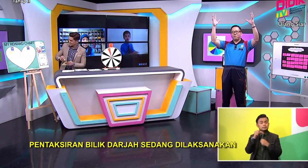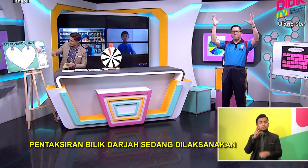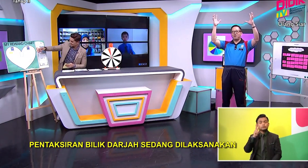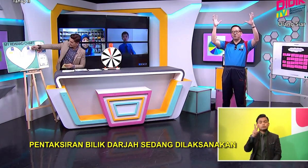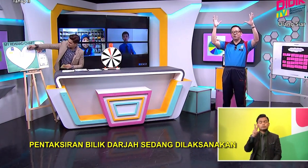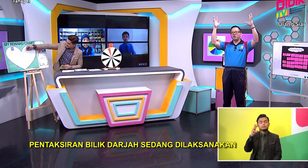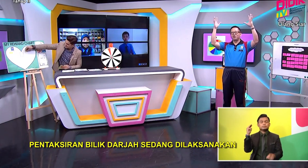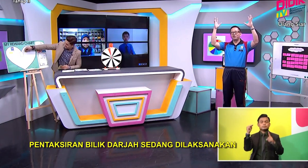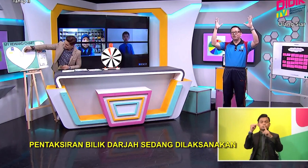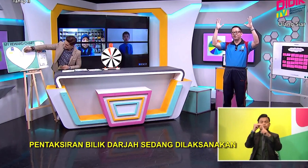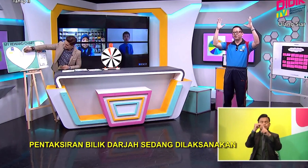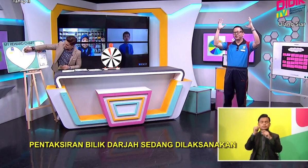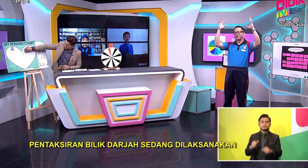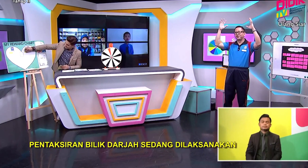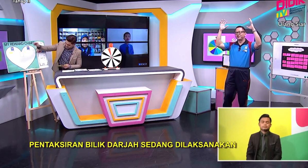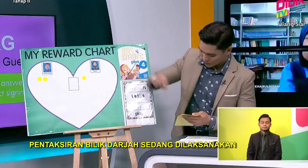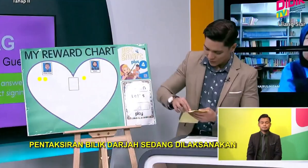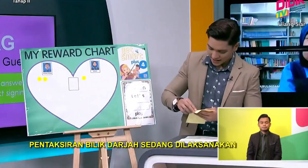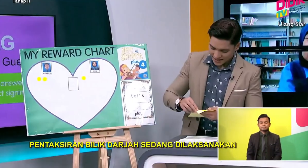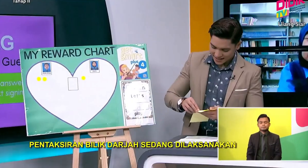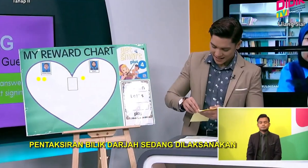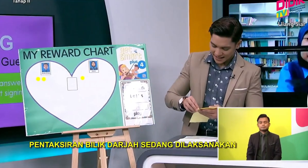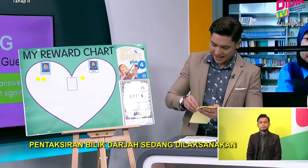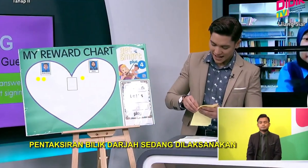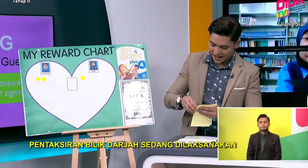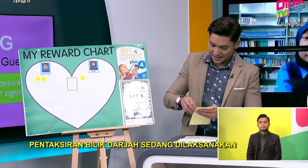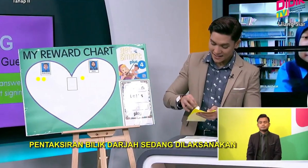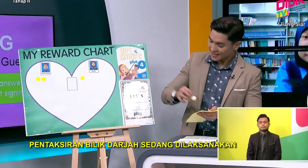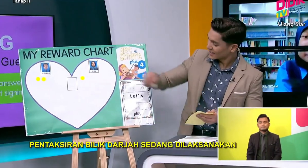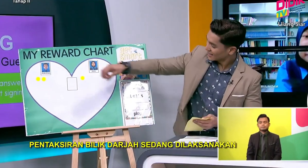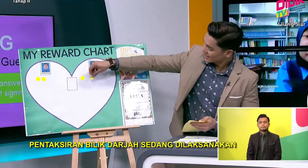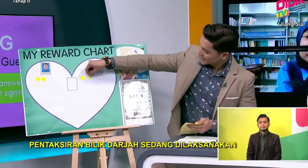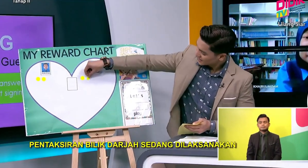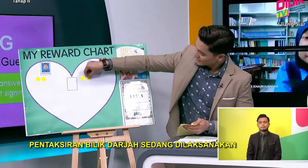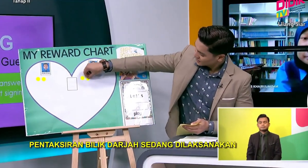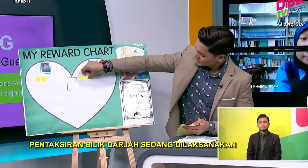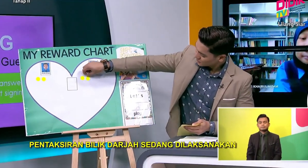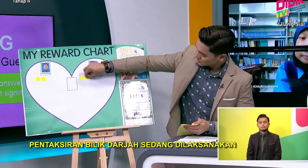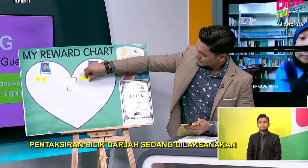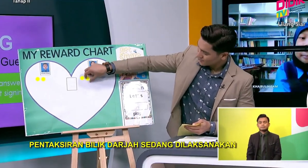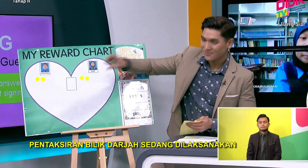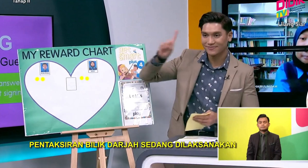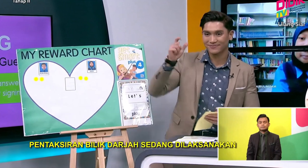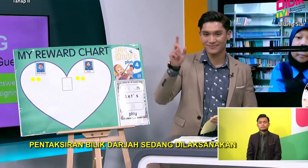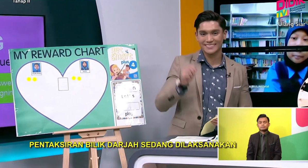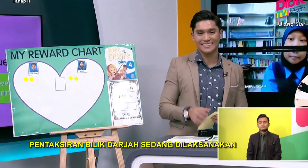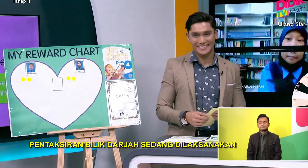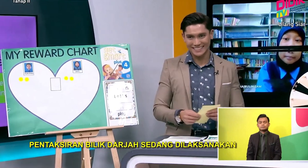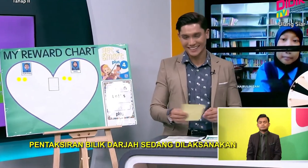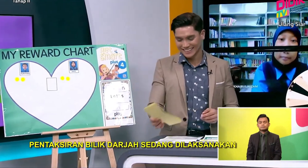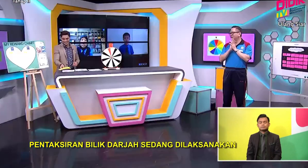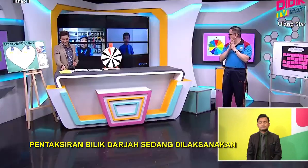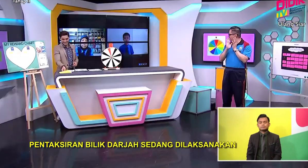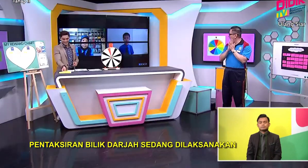Hanif Bravo Ohhhh 1 And 2 2 Yeah,